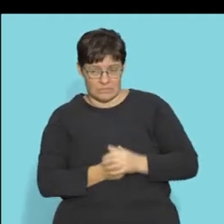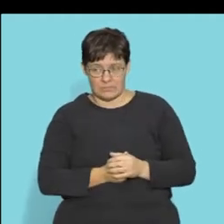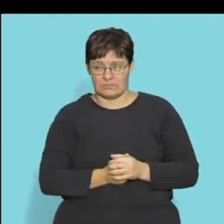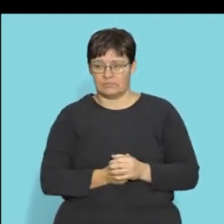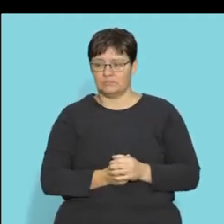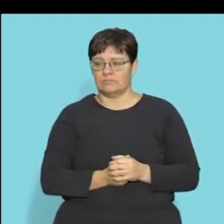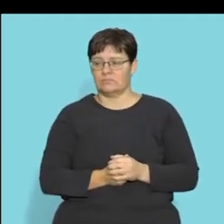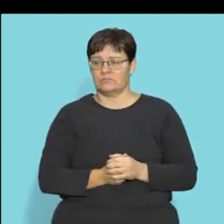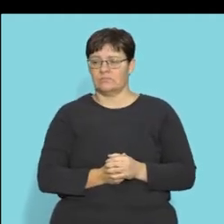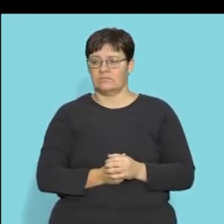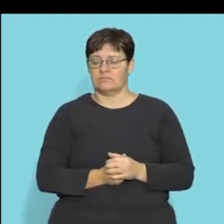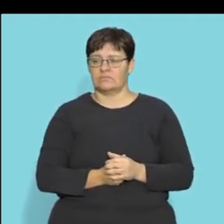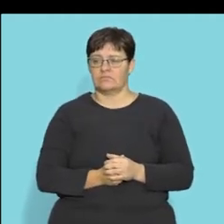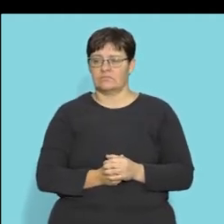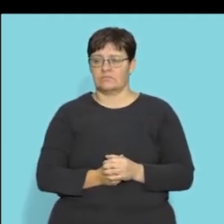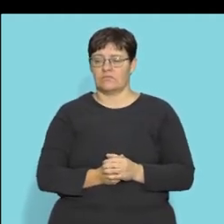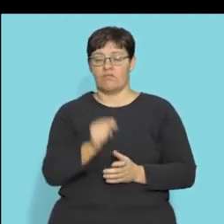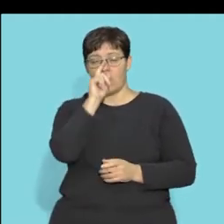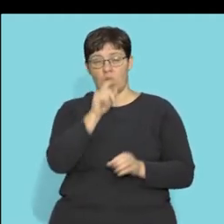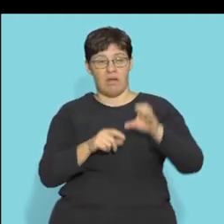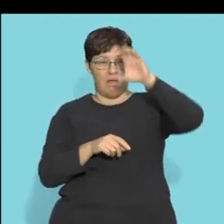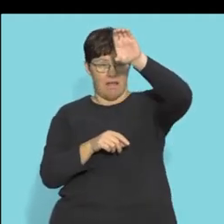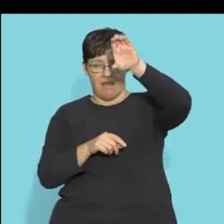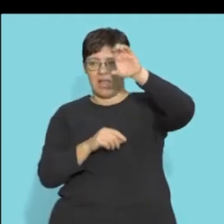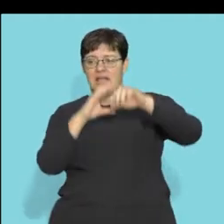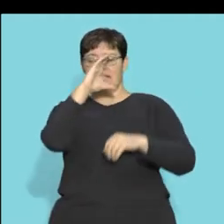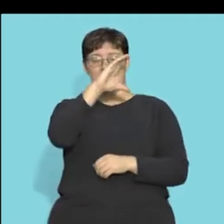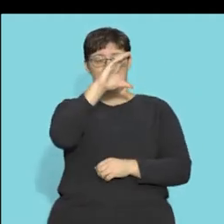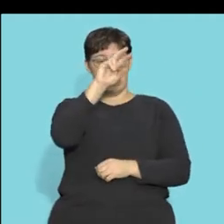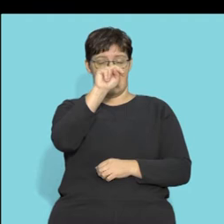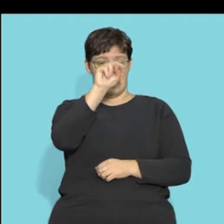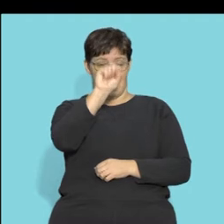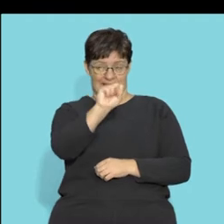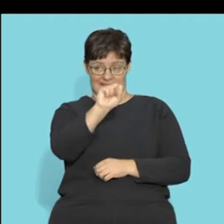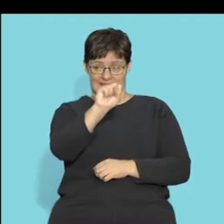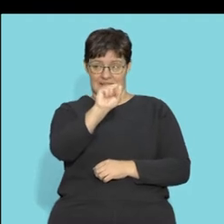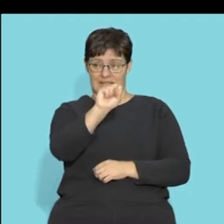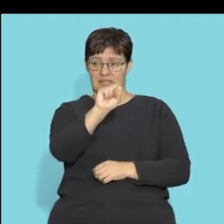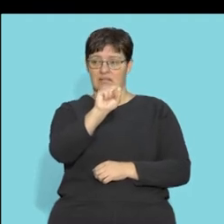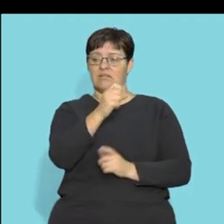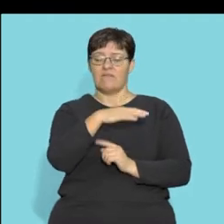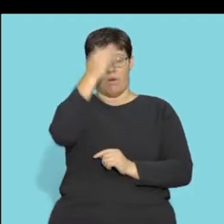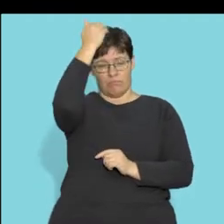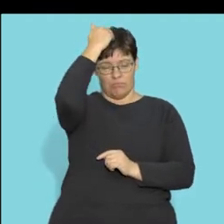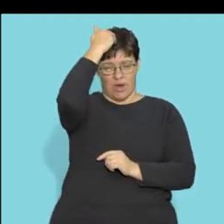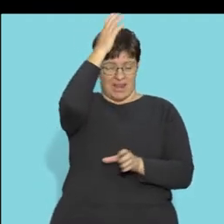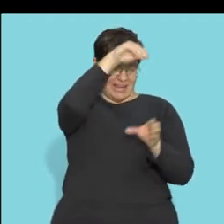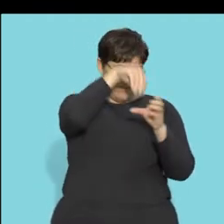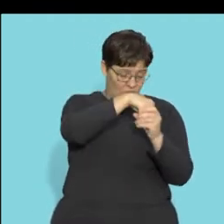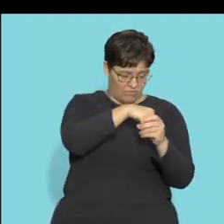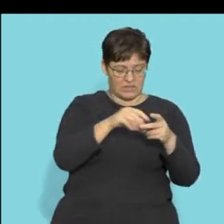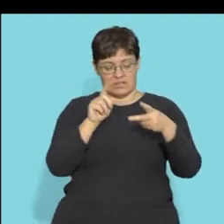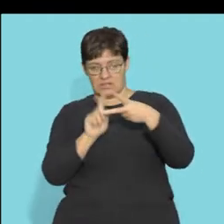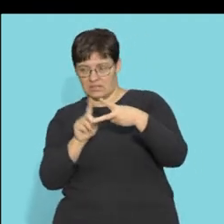So if you look at this flow diagram, you will see the central nervous system is composed of the brain, like that